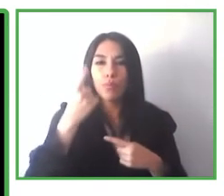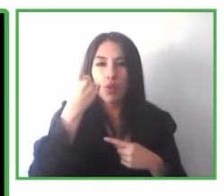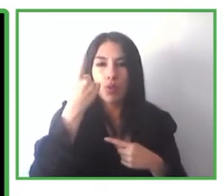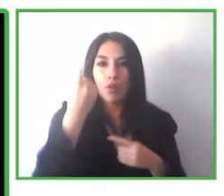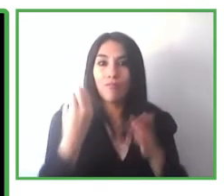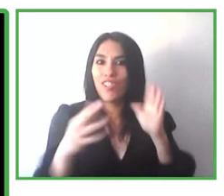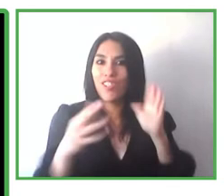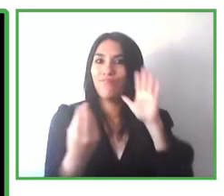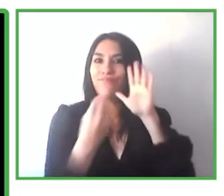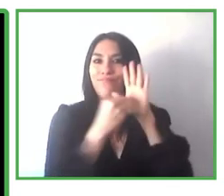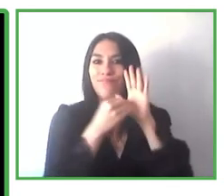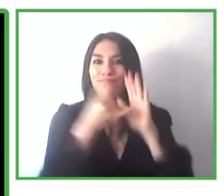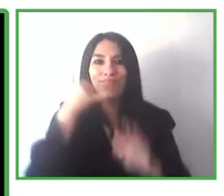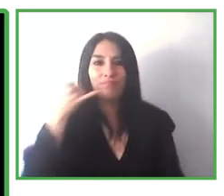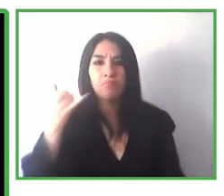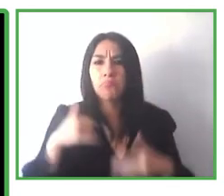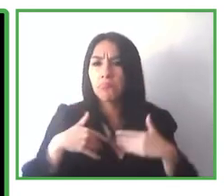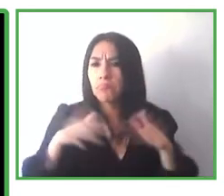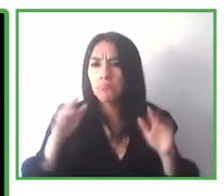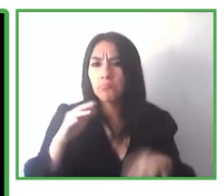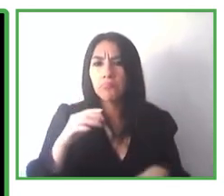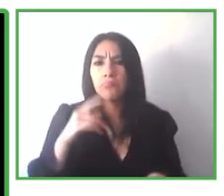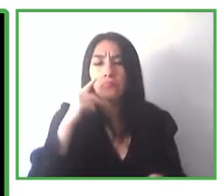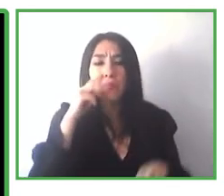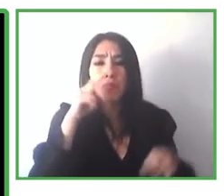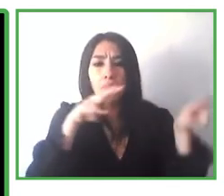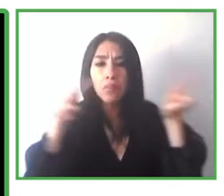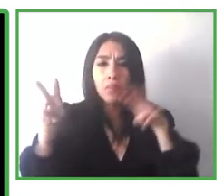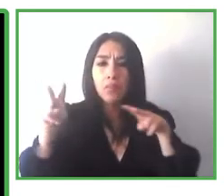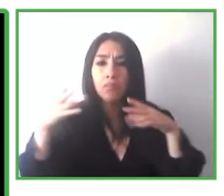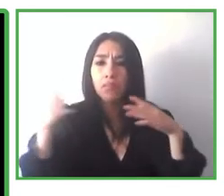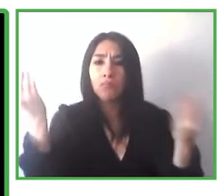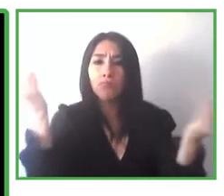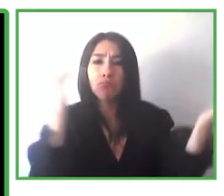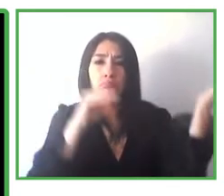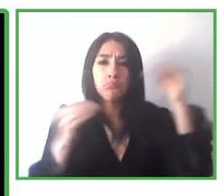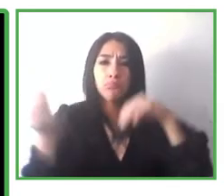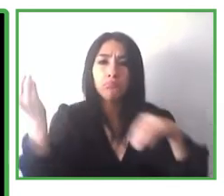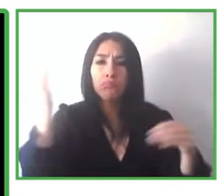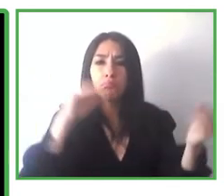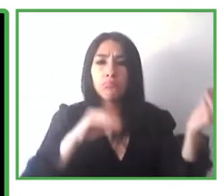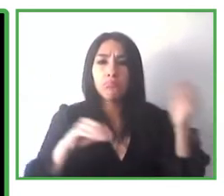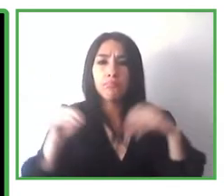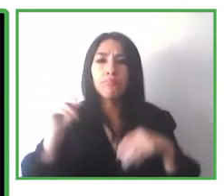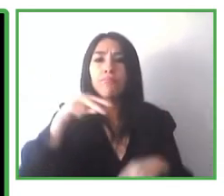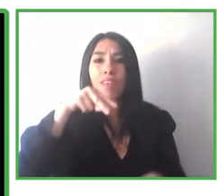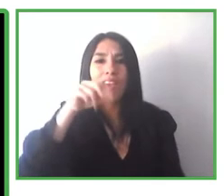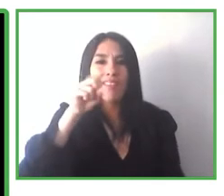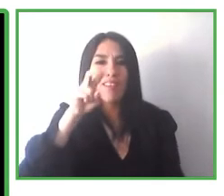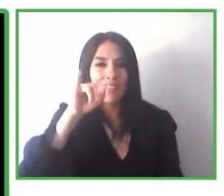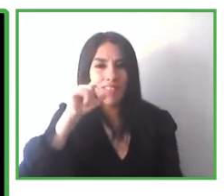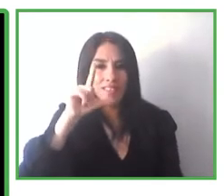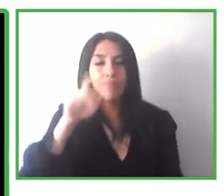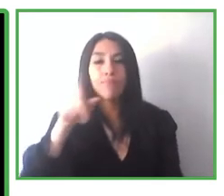any museum can introduce Netherlands and any user is going to get the information.